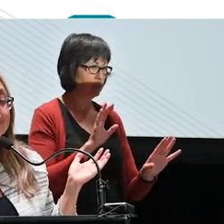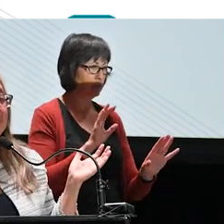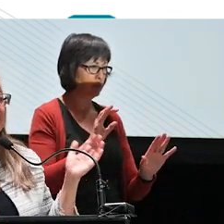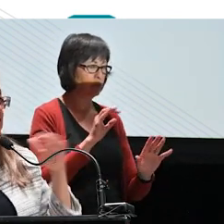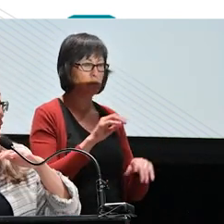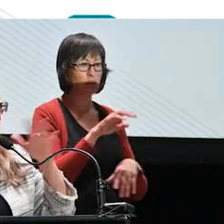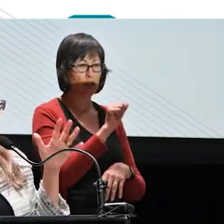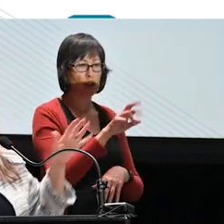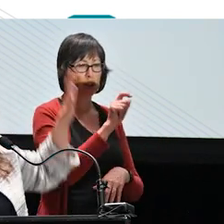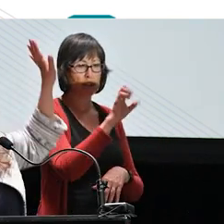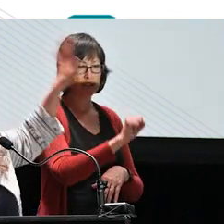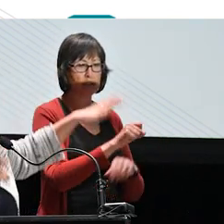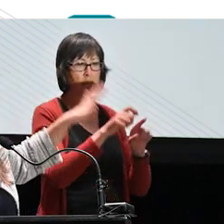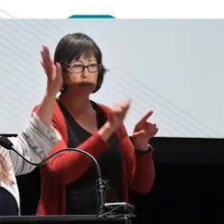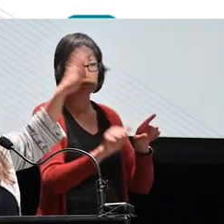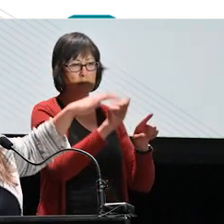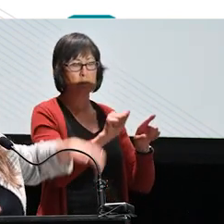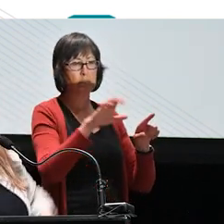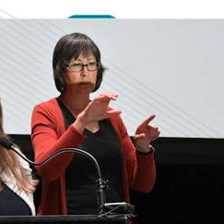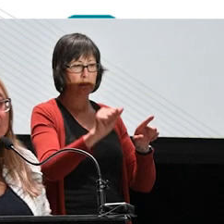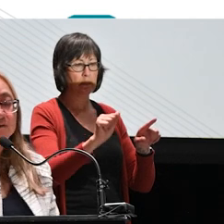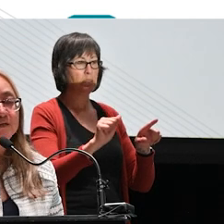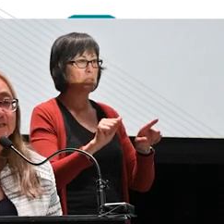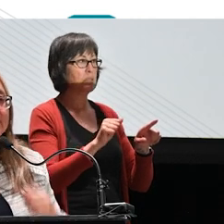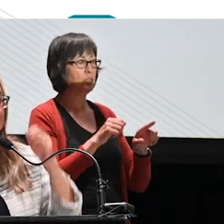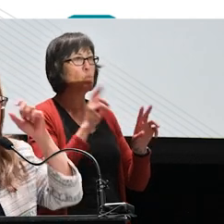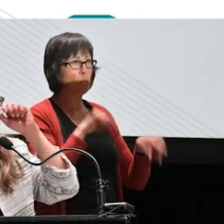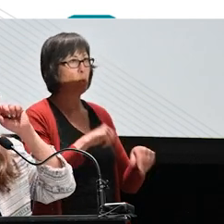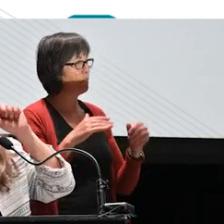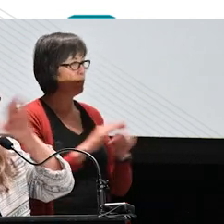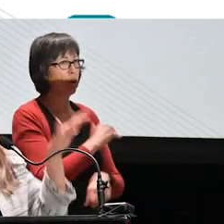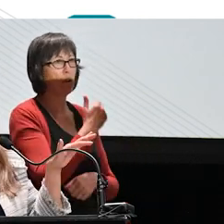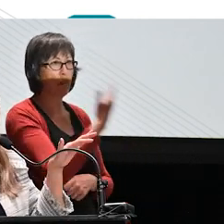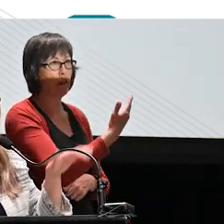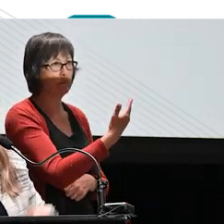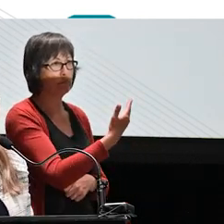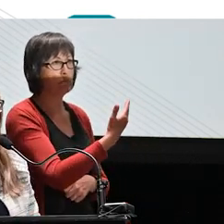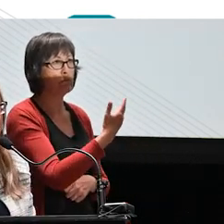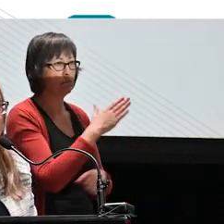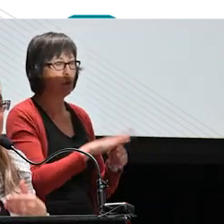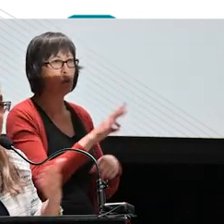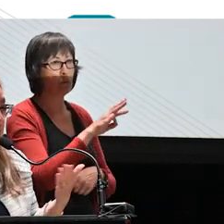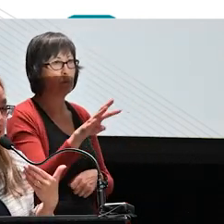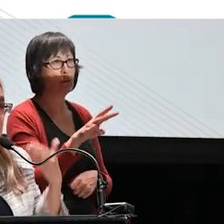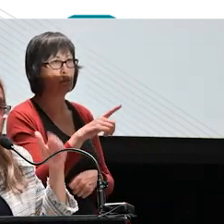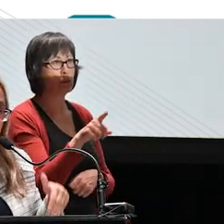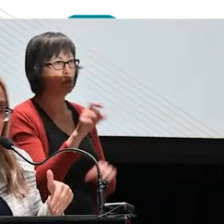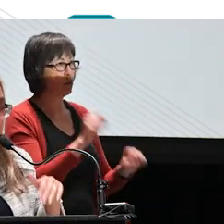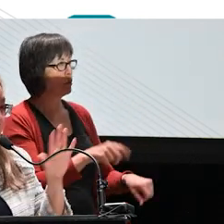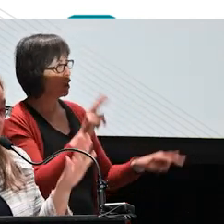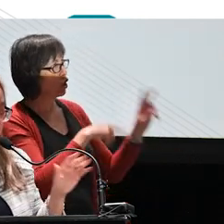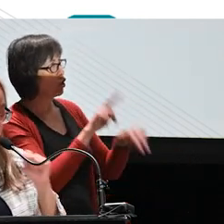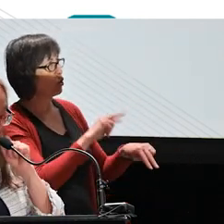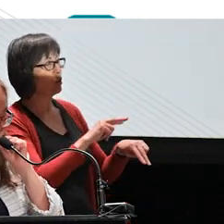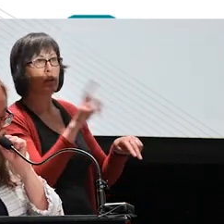is our full report. So, all of those stats that you saw in the presentation are there in their glory and you can download